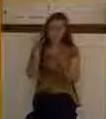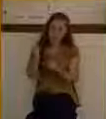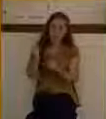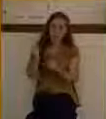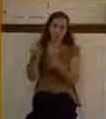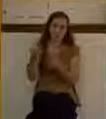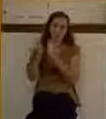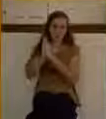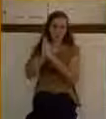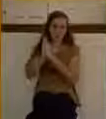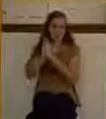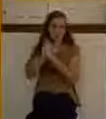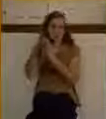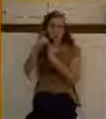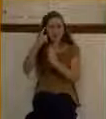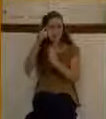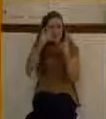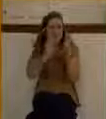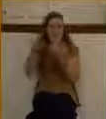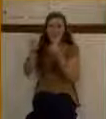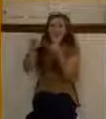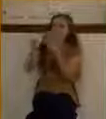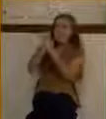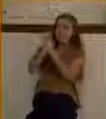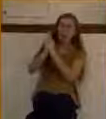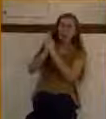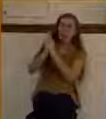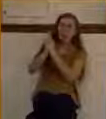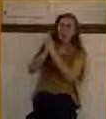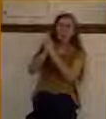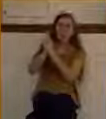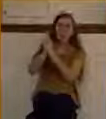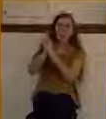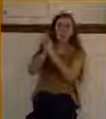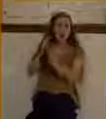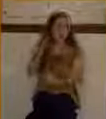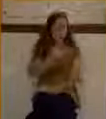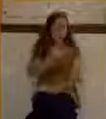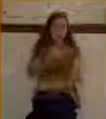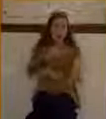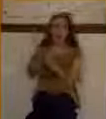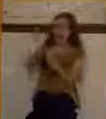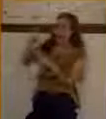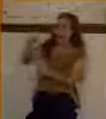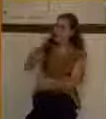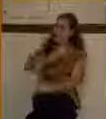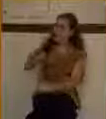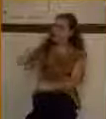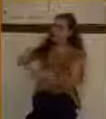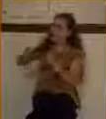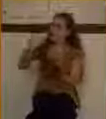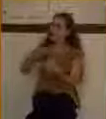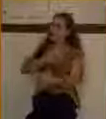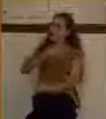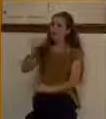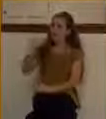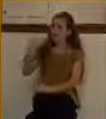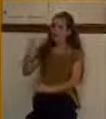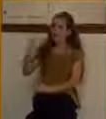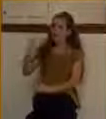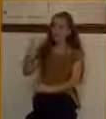request. Think about what he's asking for here. Lord, that I might have my sight. He's asking for a miracle.